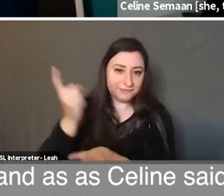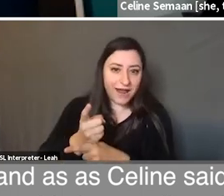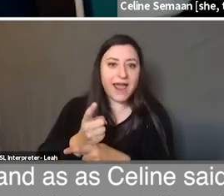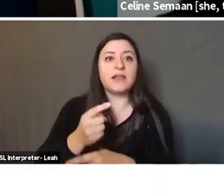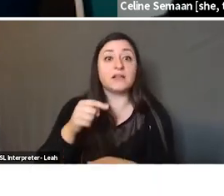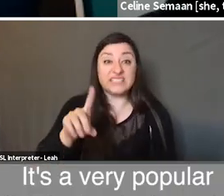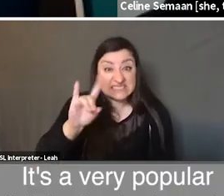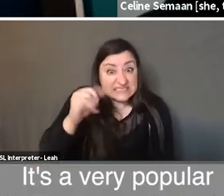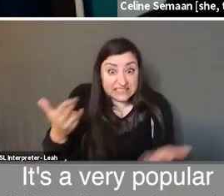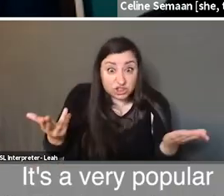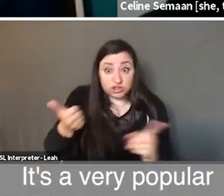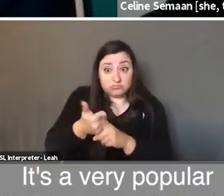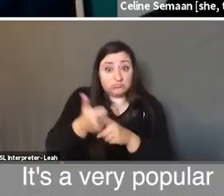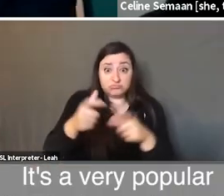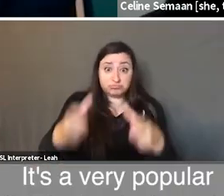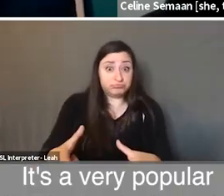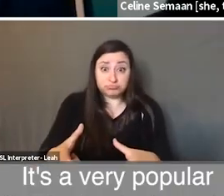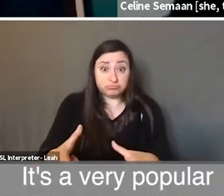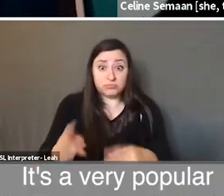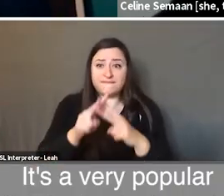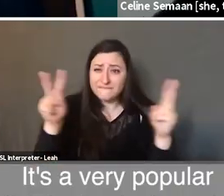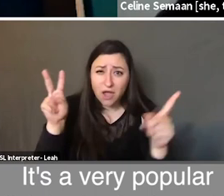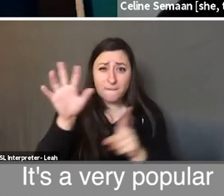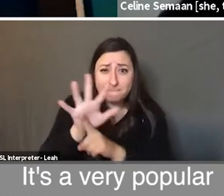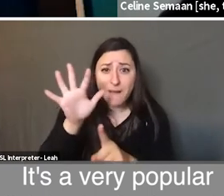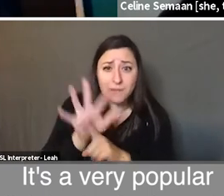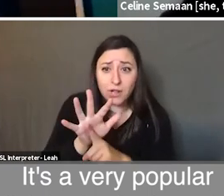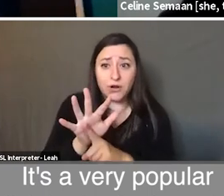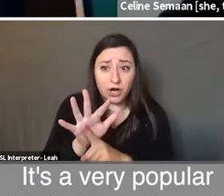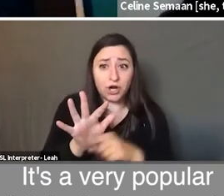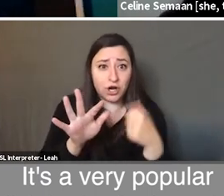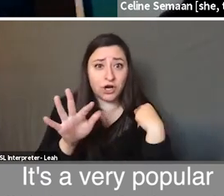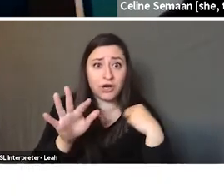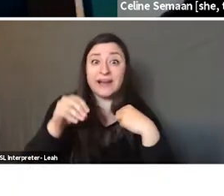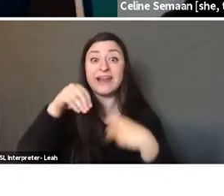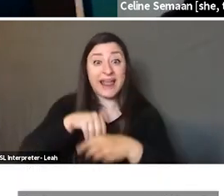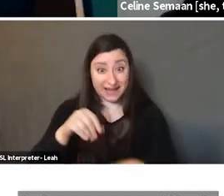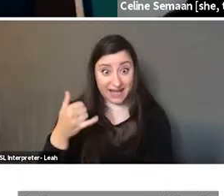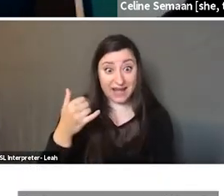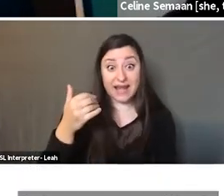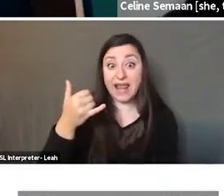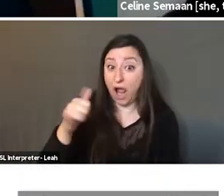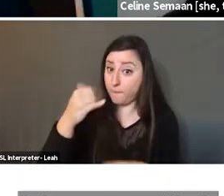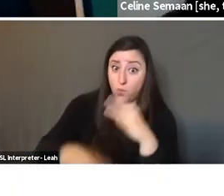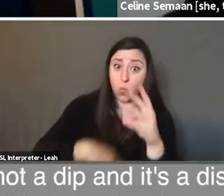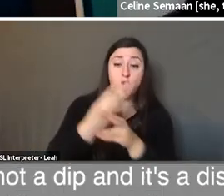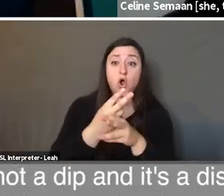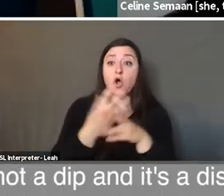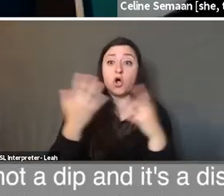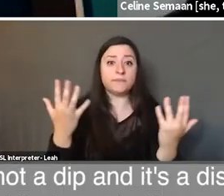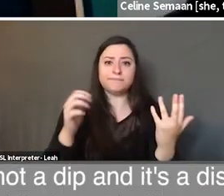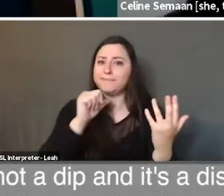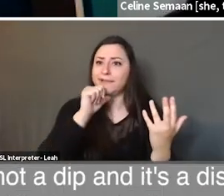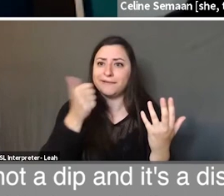actually a dish. It's a very popular dish in the Arab world. It is not gentrified, it